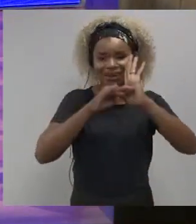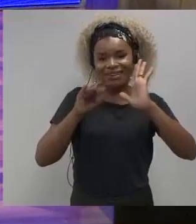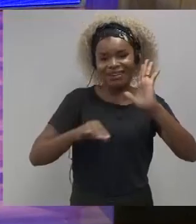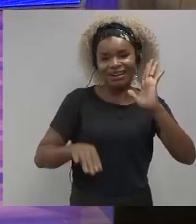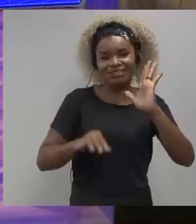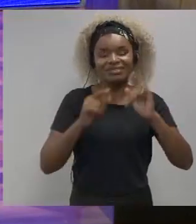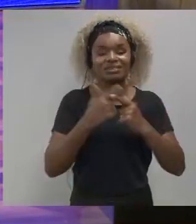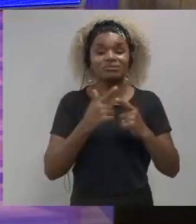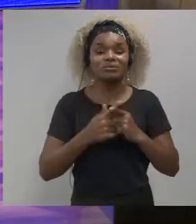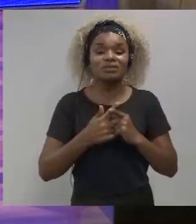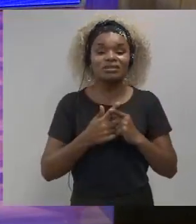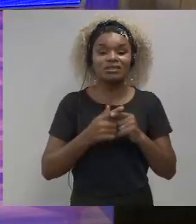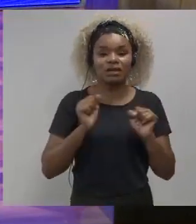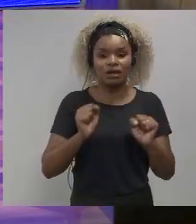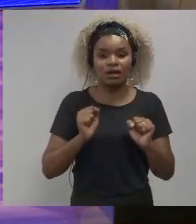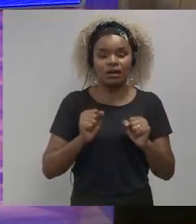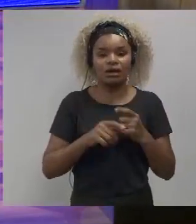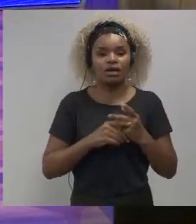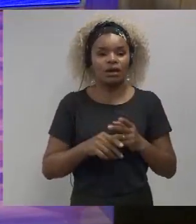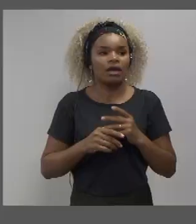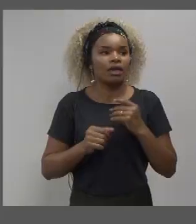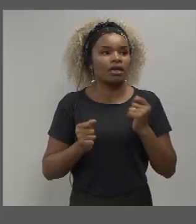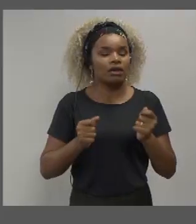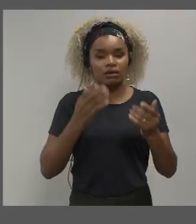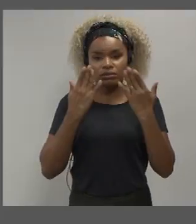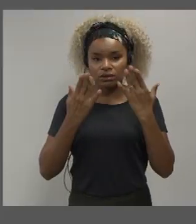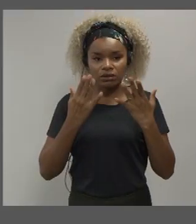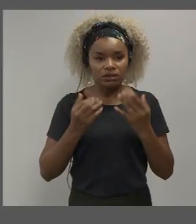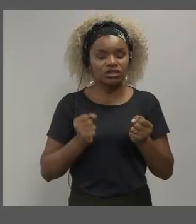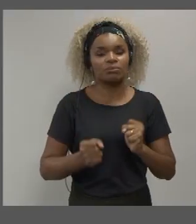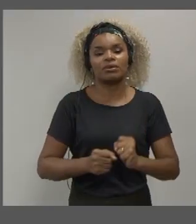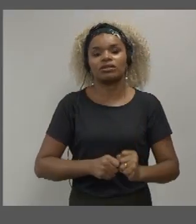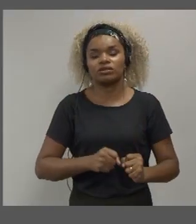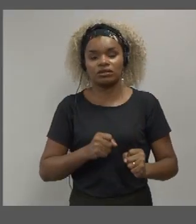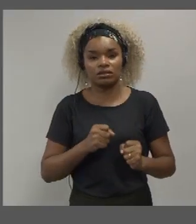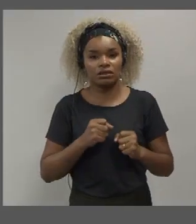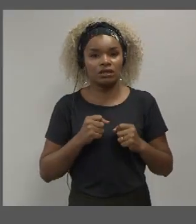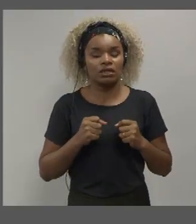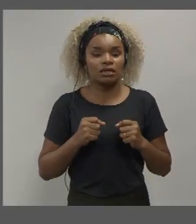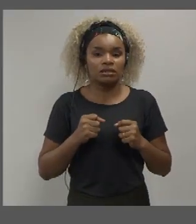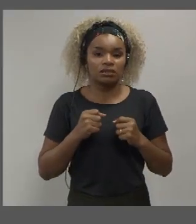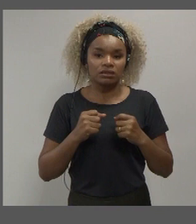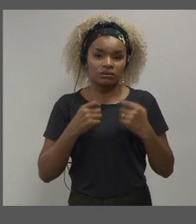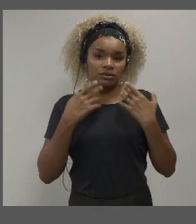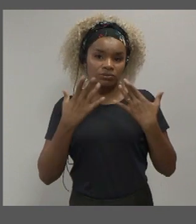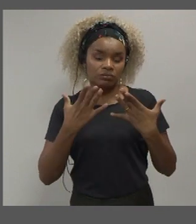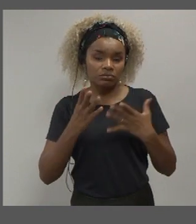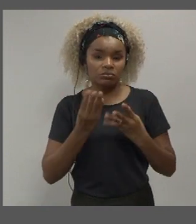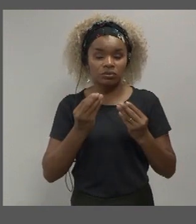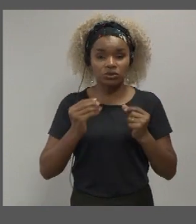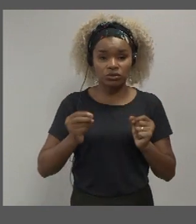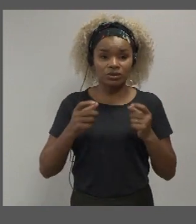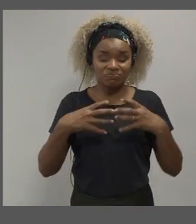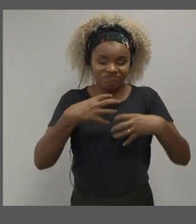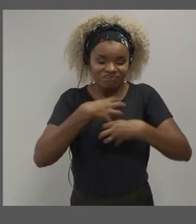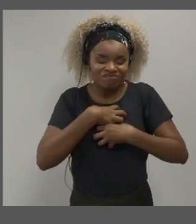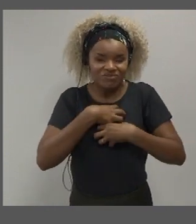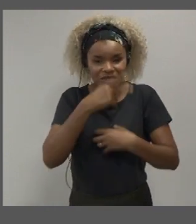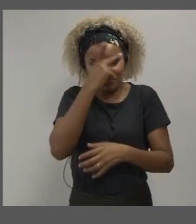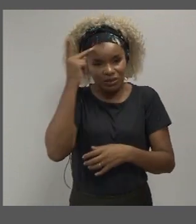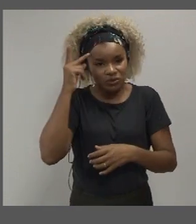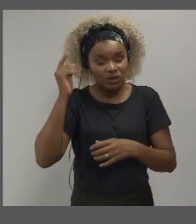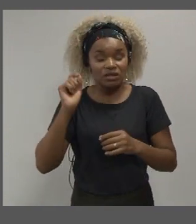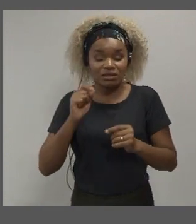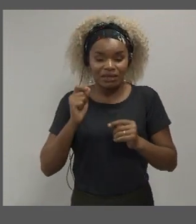psychologically ingrained in people to not disagree up the hierarchy so for